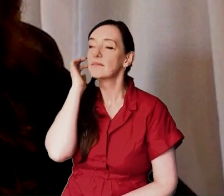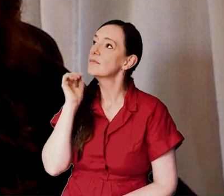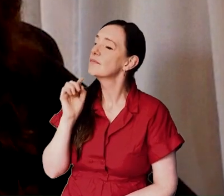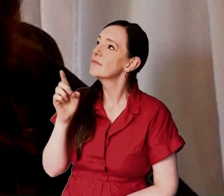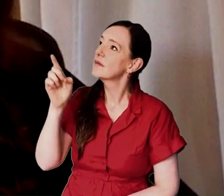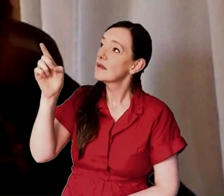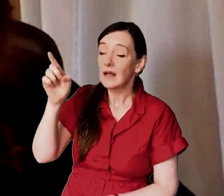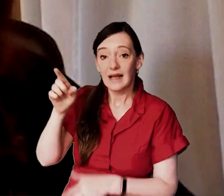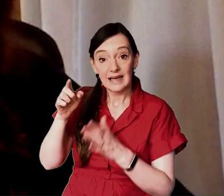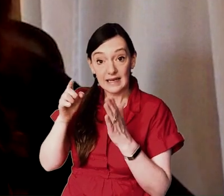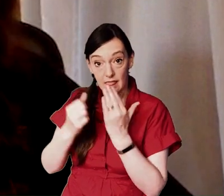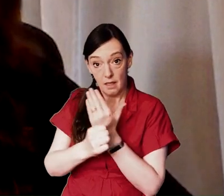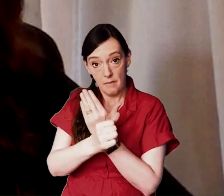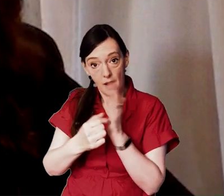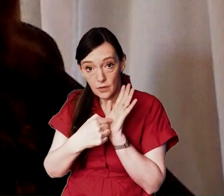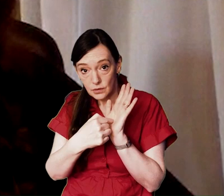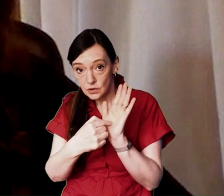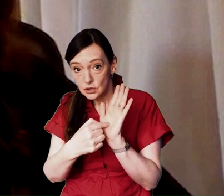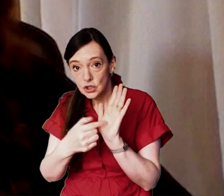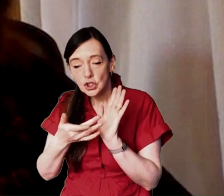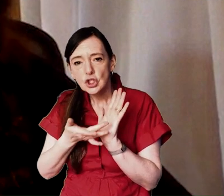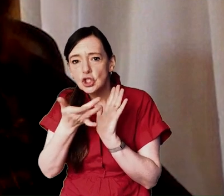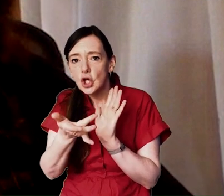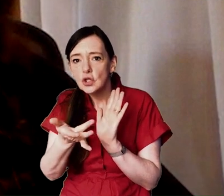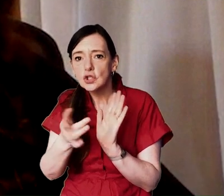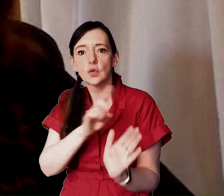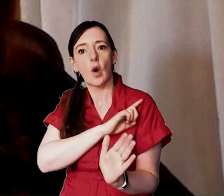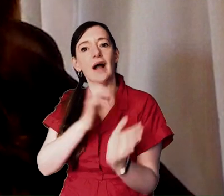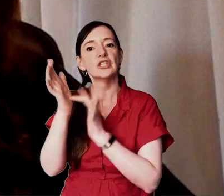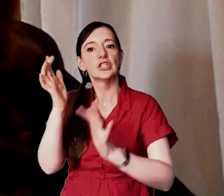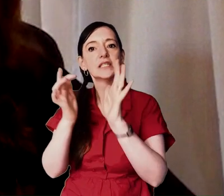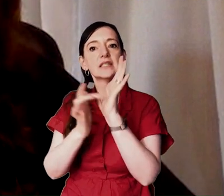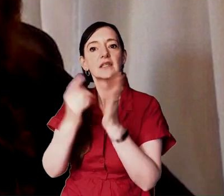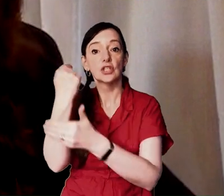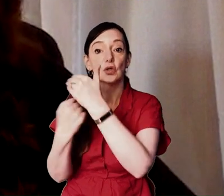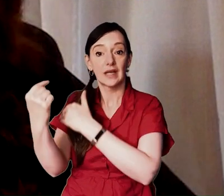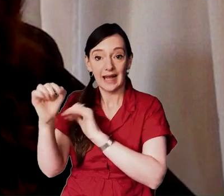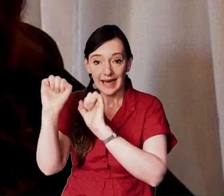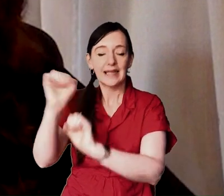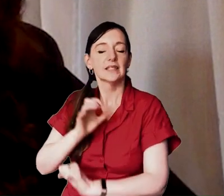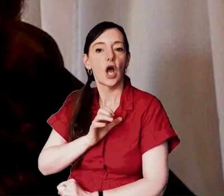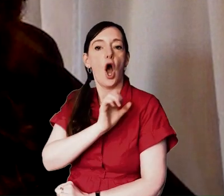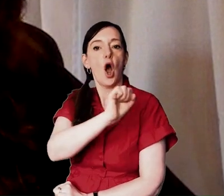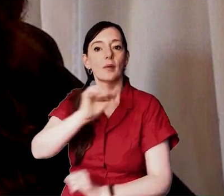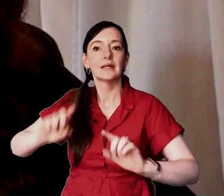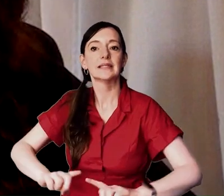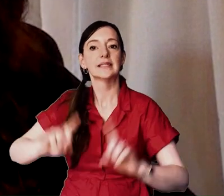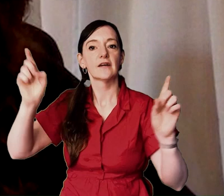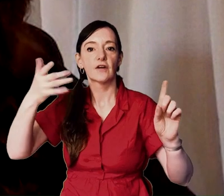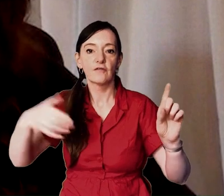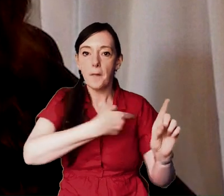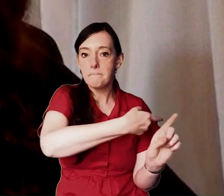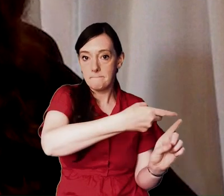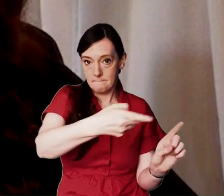like and as he does that he lets us in on what is unique about jesus and therefore what is unique about the hope he offers us in